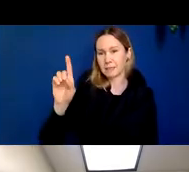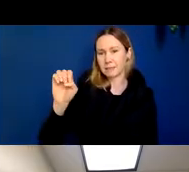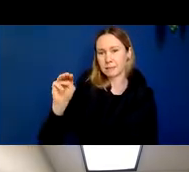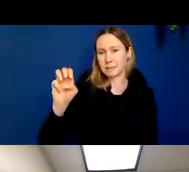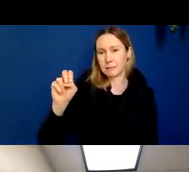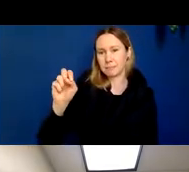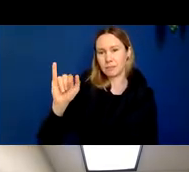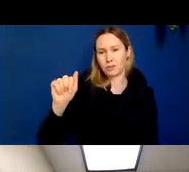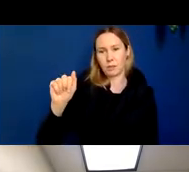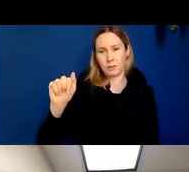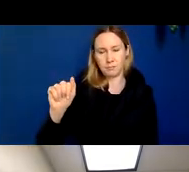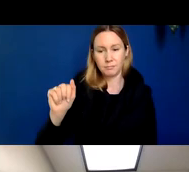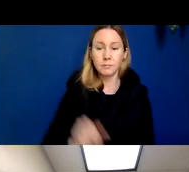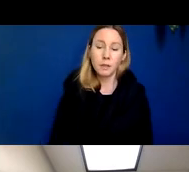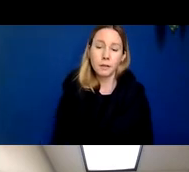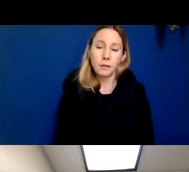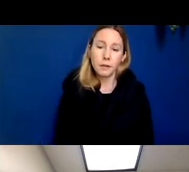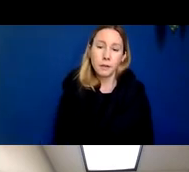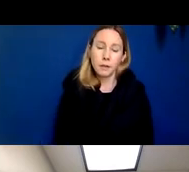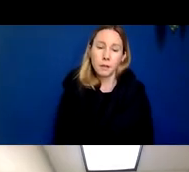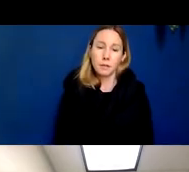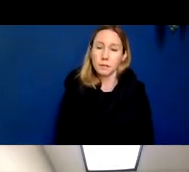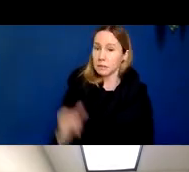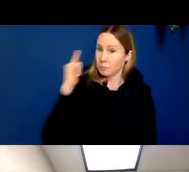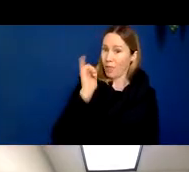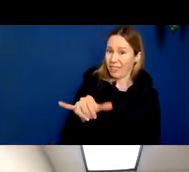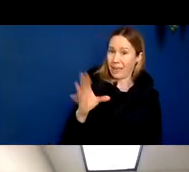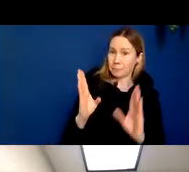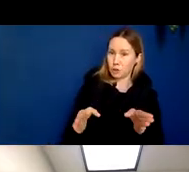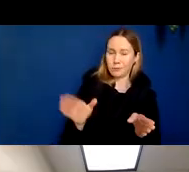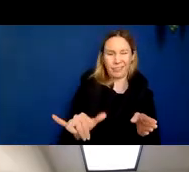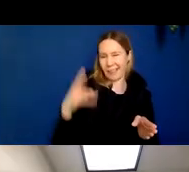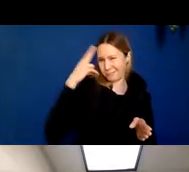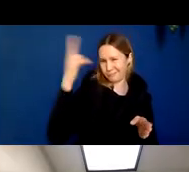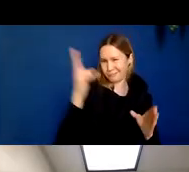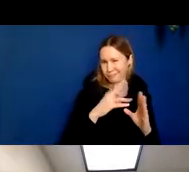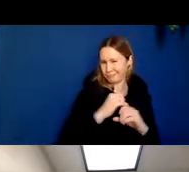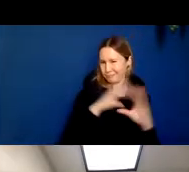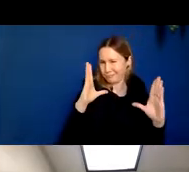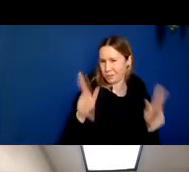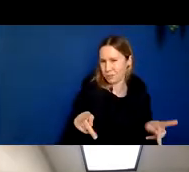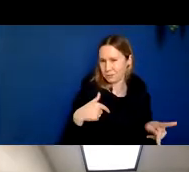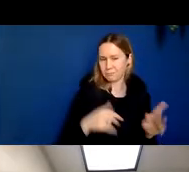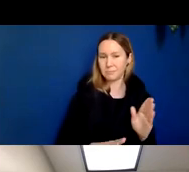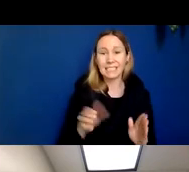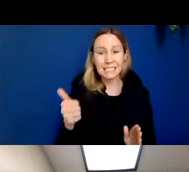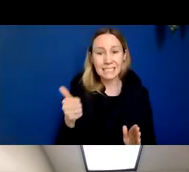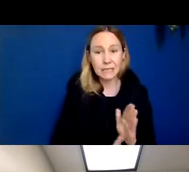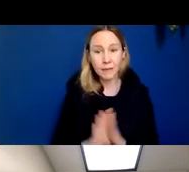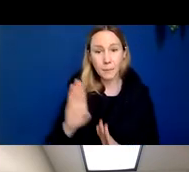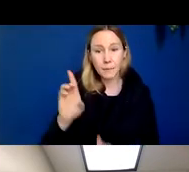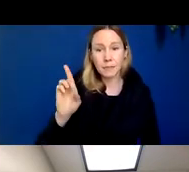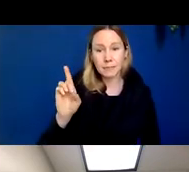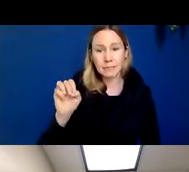So we would, in a case where this person, this person that I'm showing you here, has developed dementia due to Alzheimer's disease,